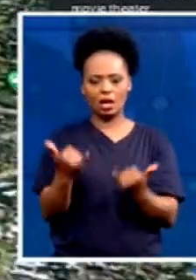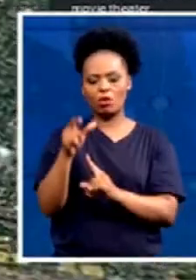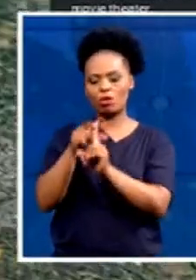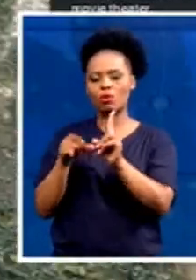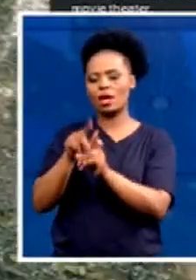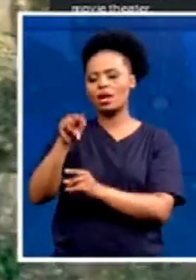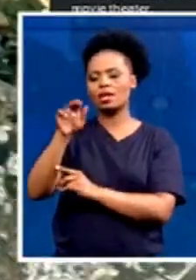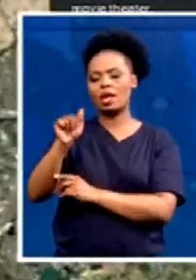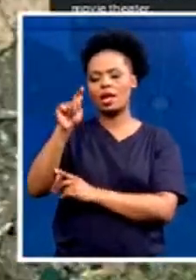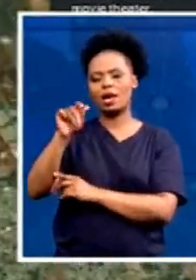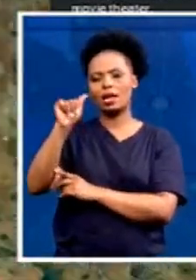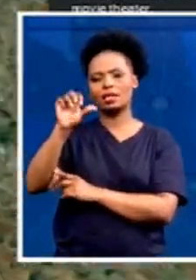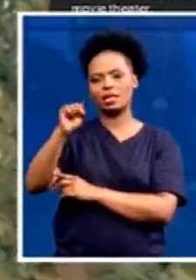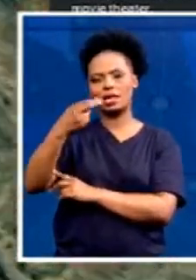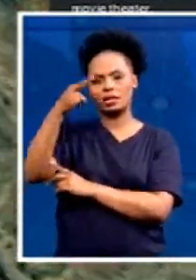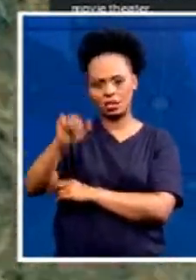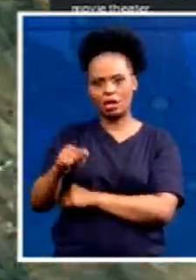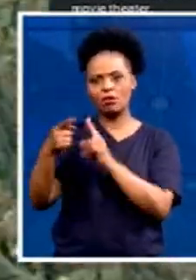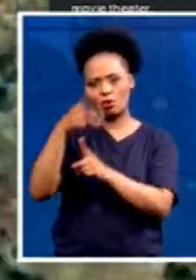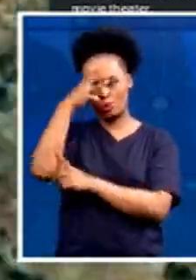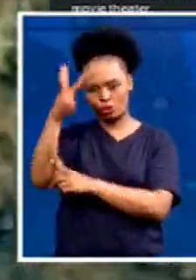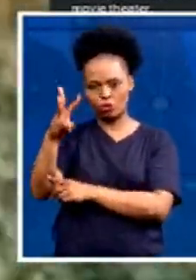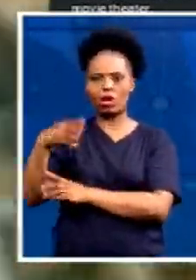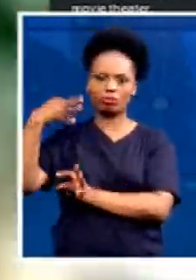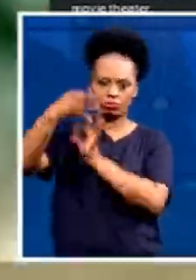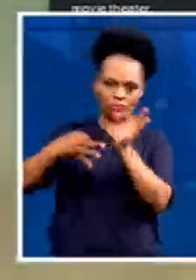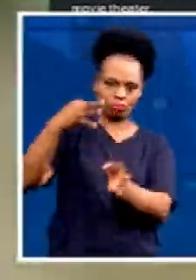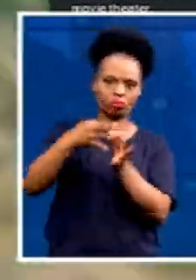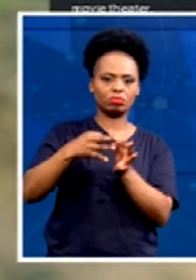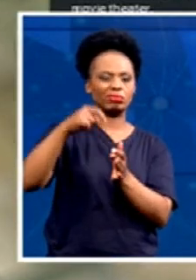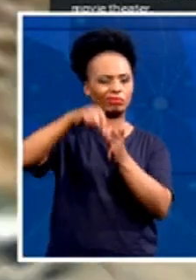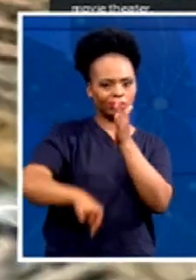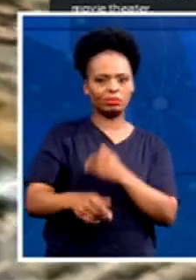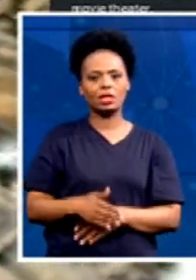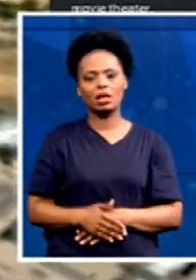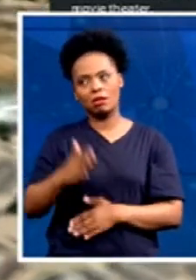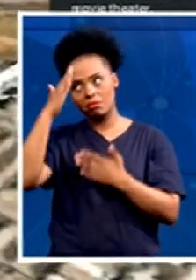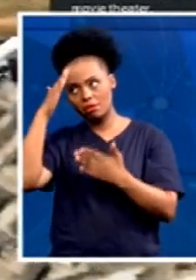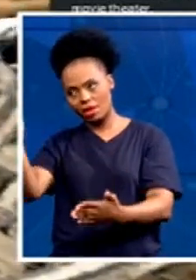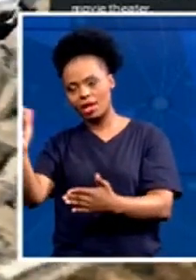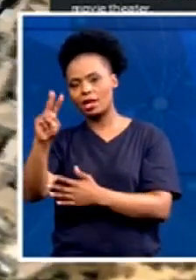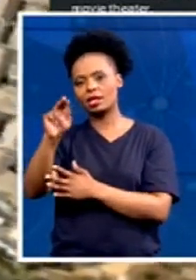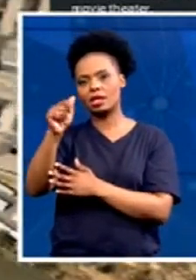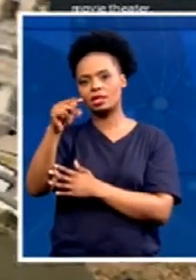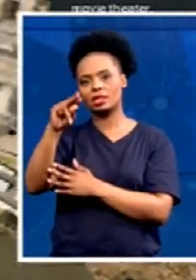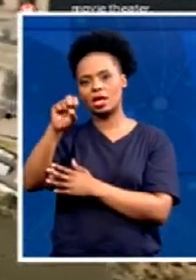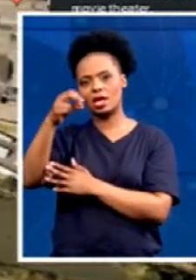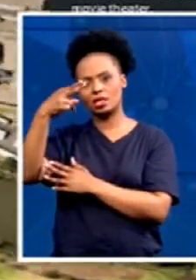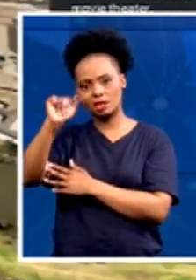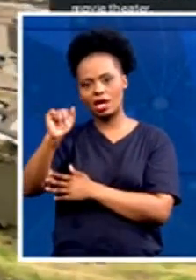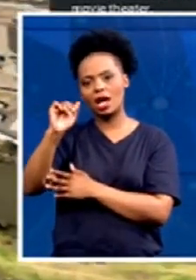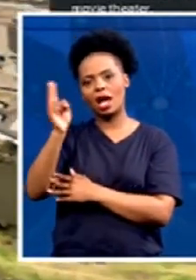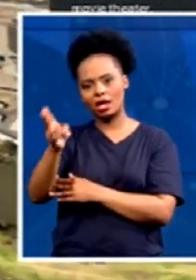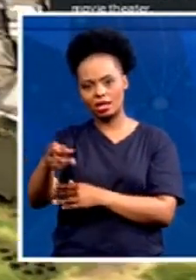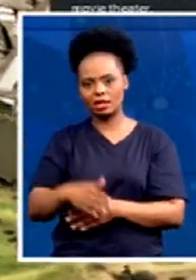Pretoria. Natasha, very, very good afternoon to you once again. Big takeaways for you from that manifesto.